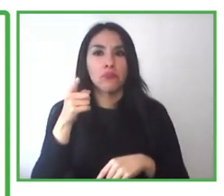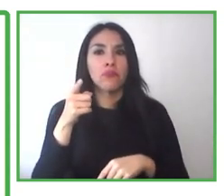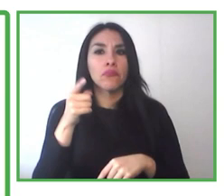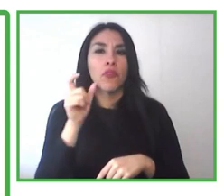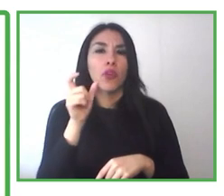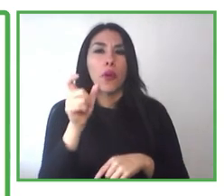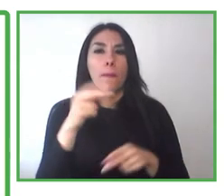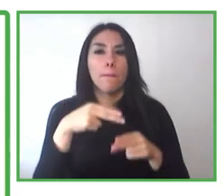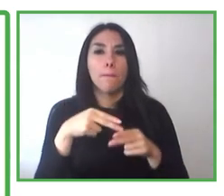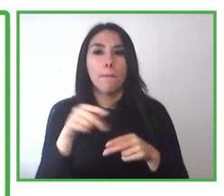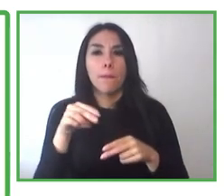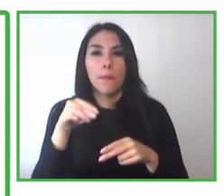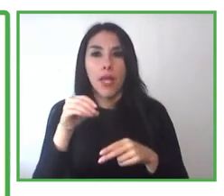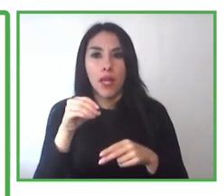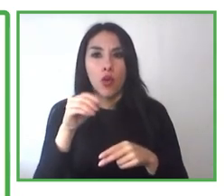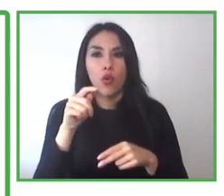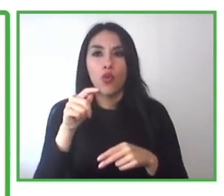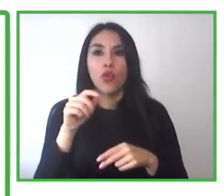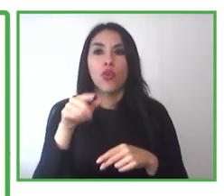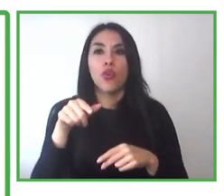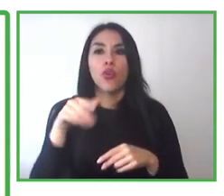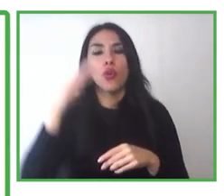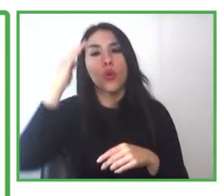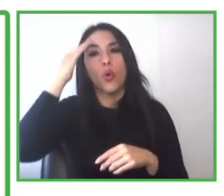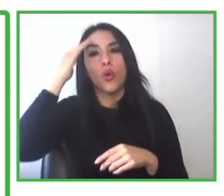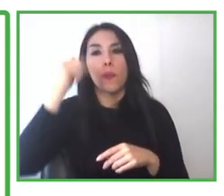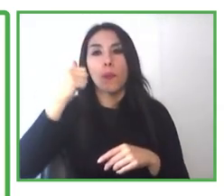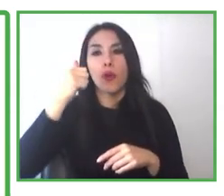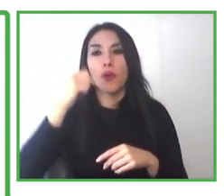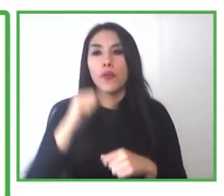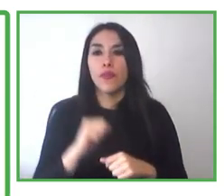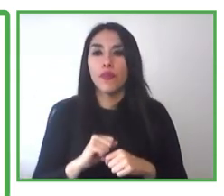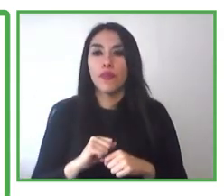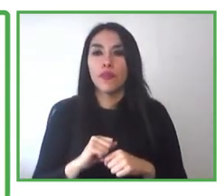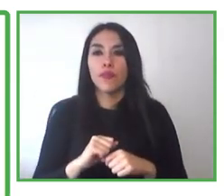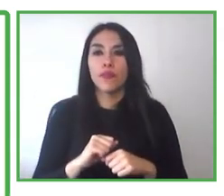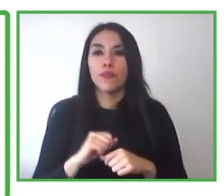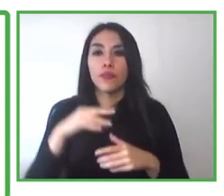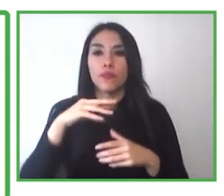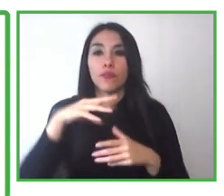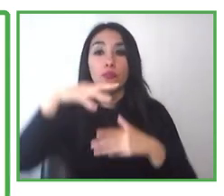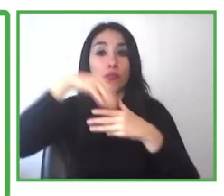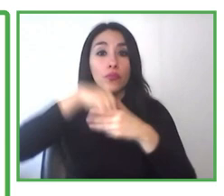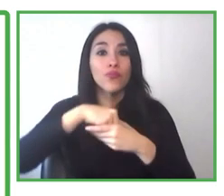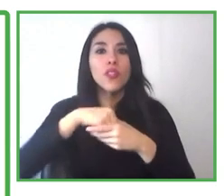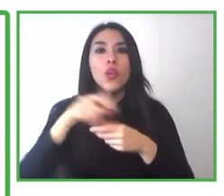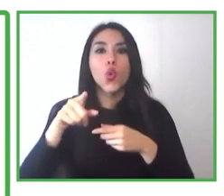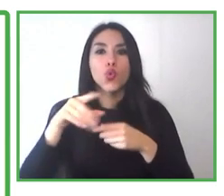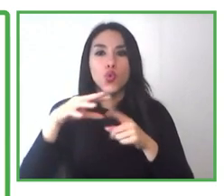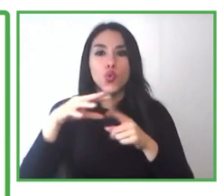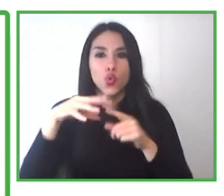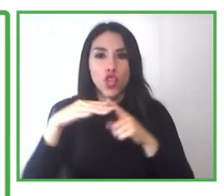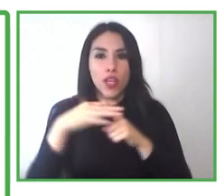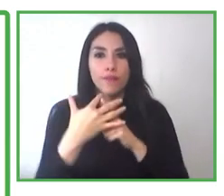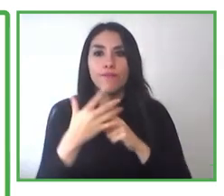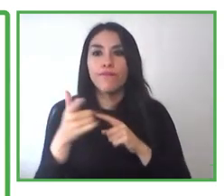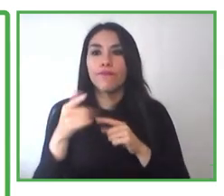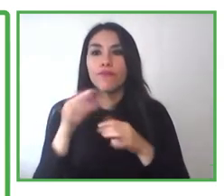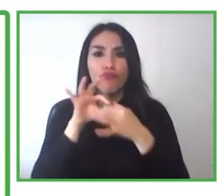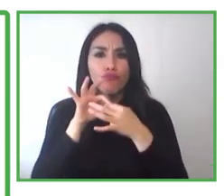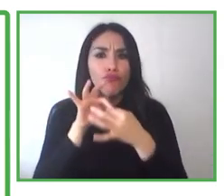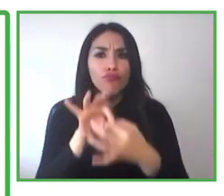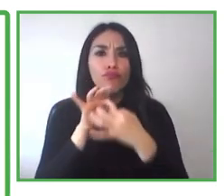She's a public, she works in public relationship, and she has worked in public and private,